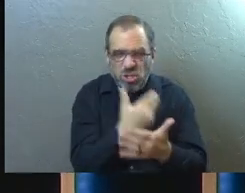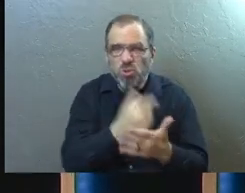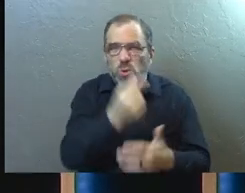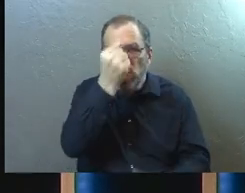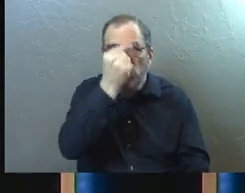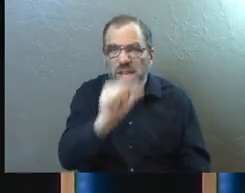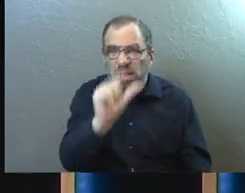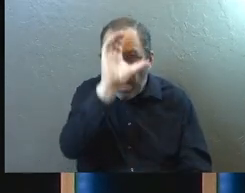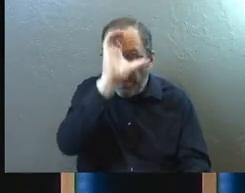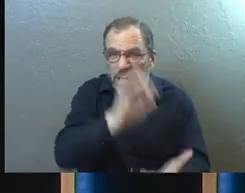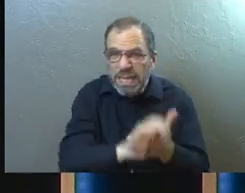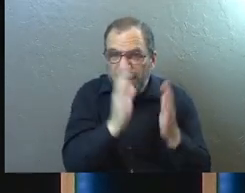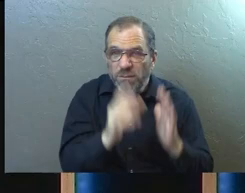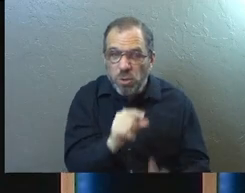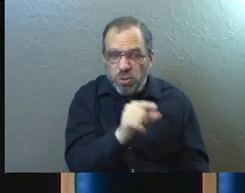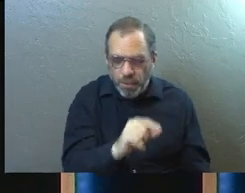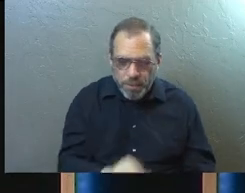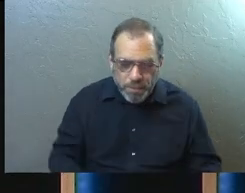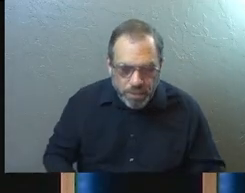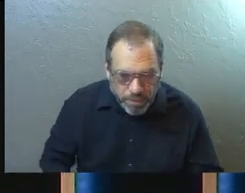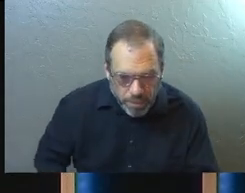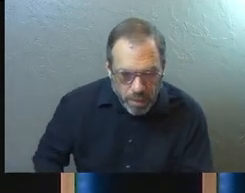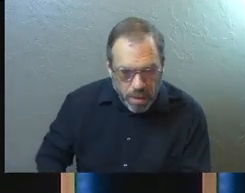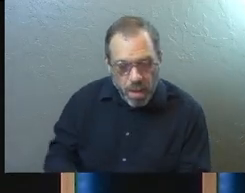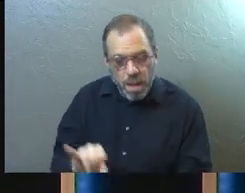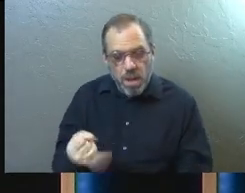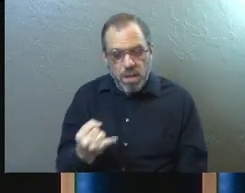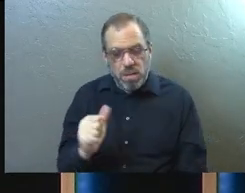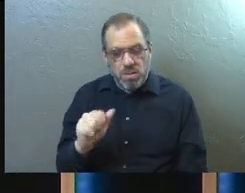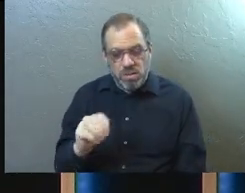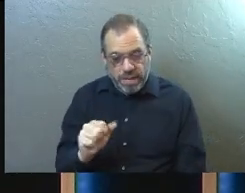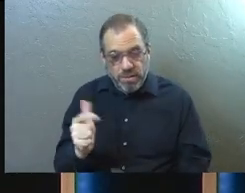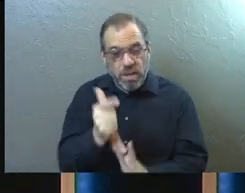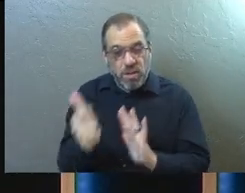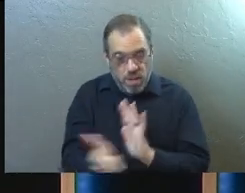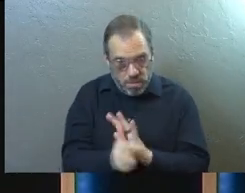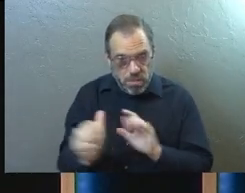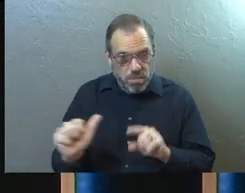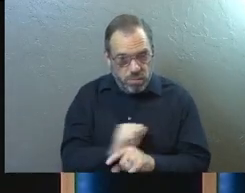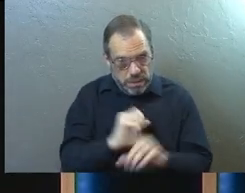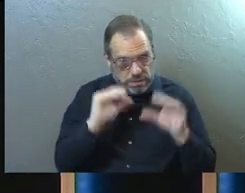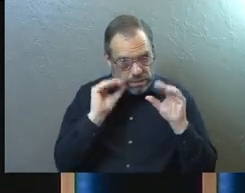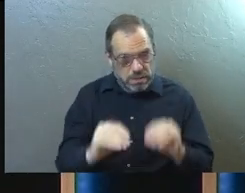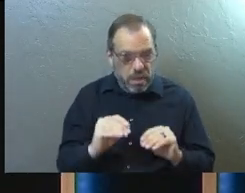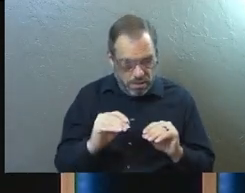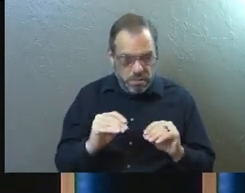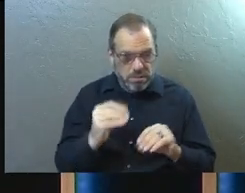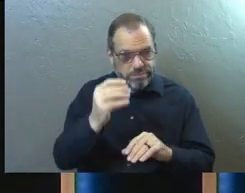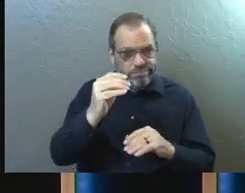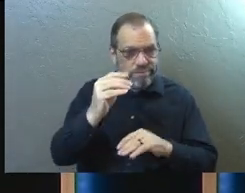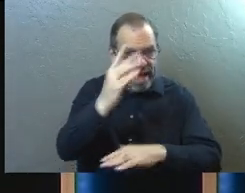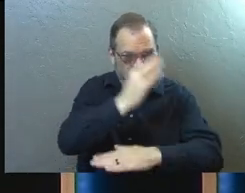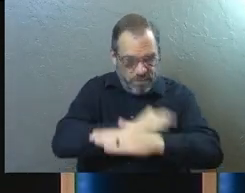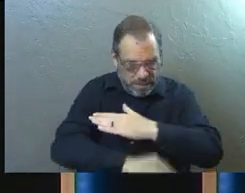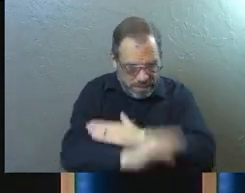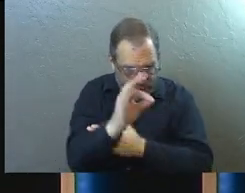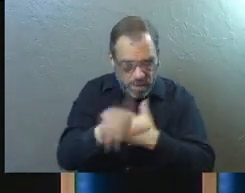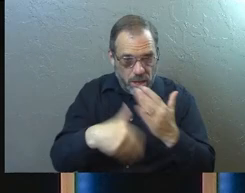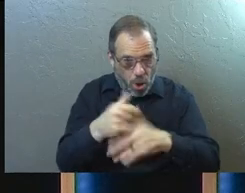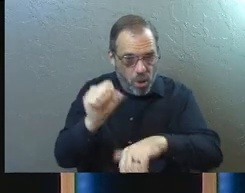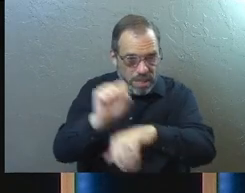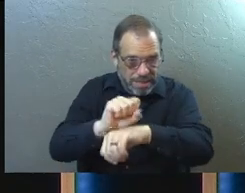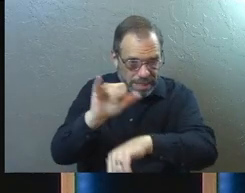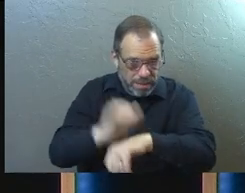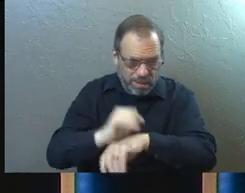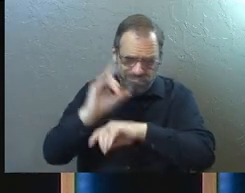Gentile believers. And James says, these are laws. These are things that have been practiced and taught every single Sabbath and all the synagogues